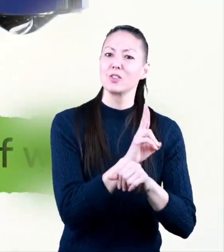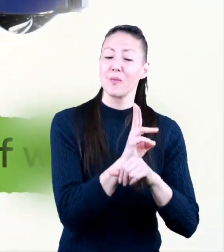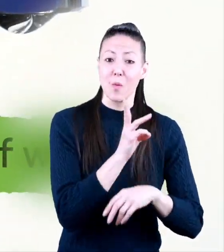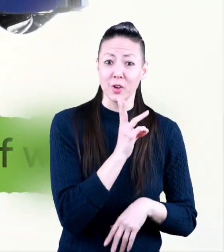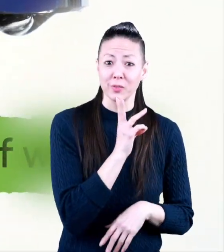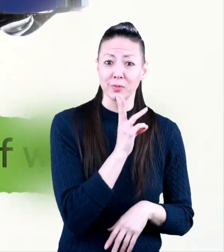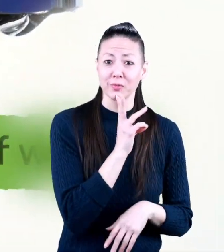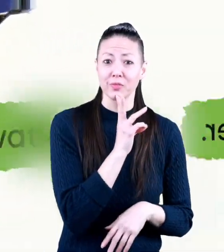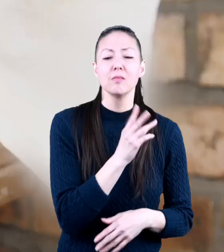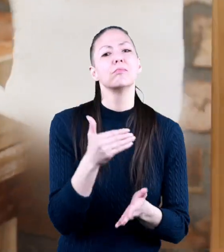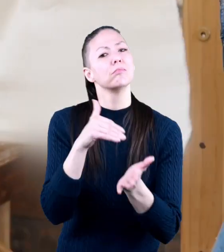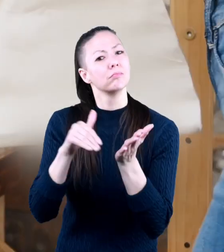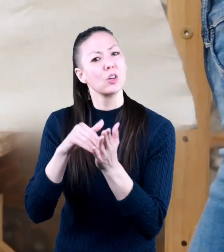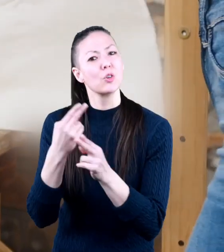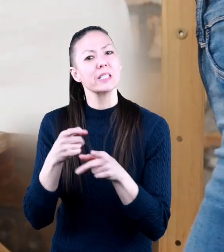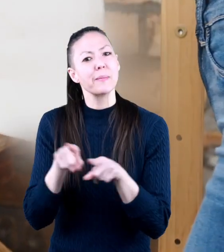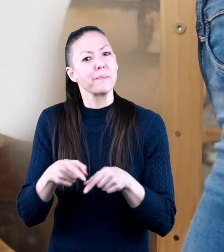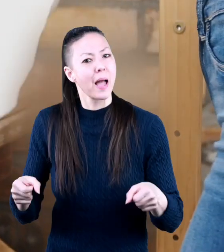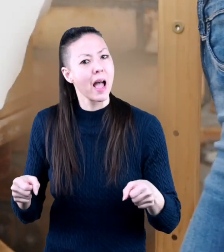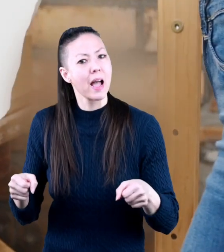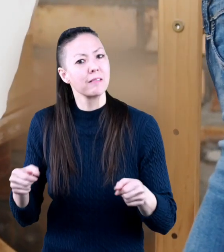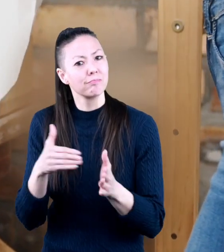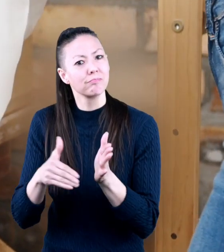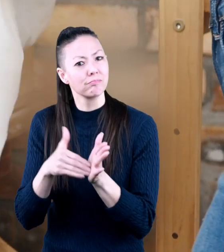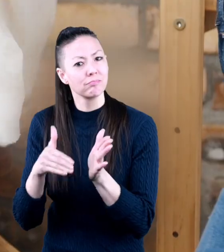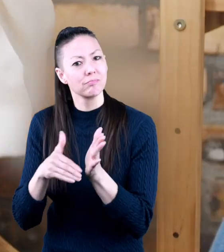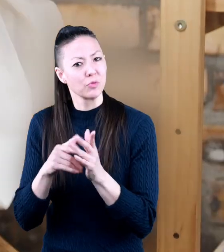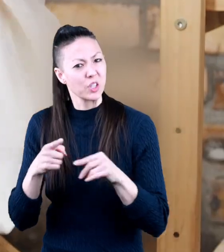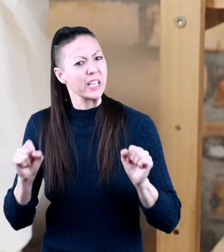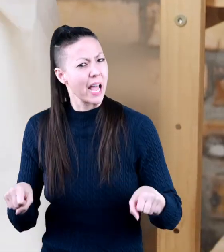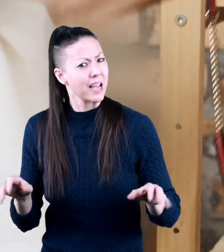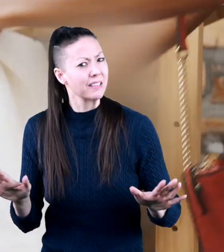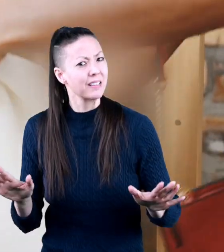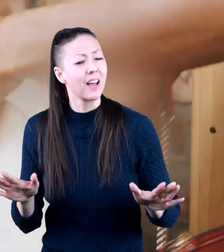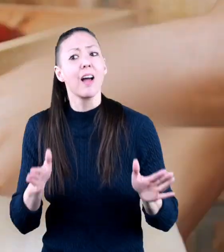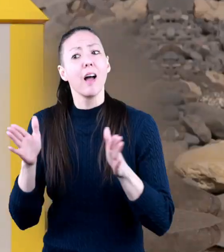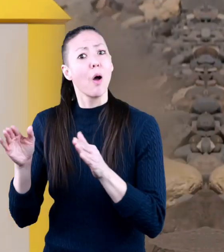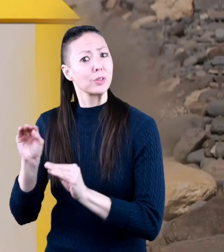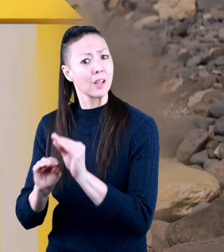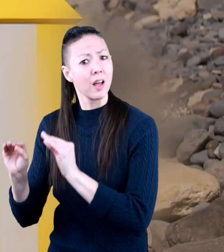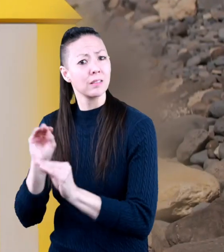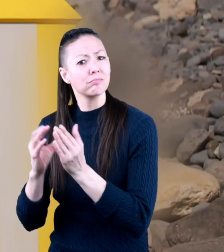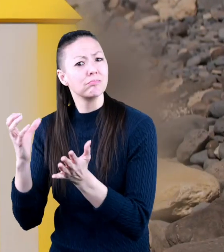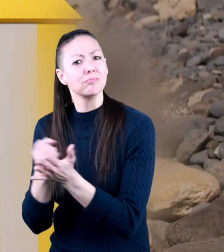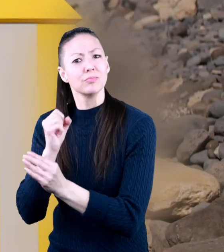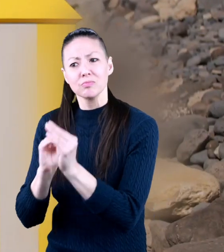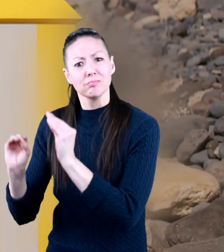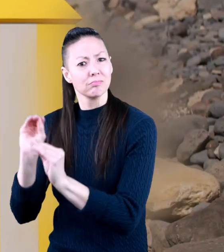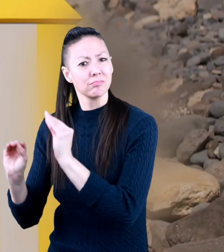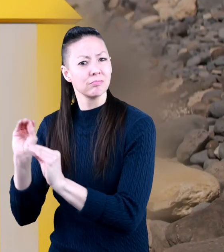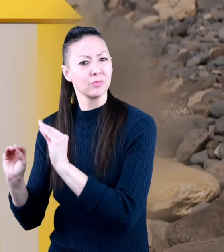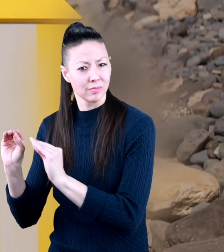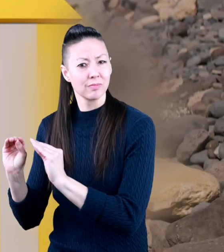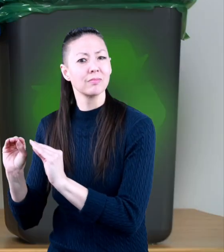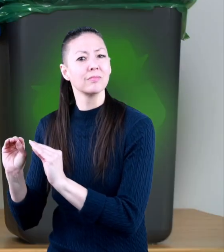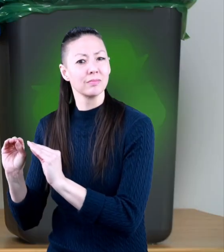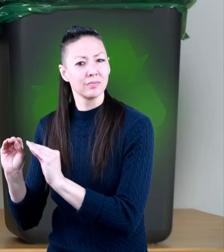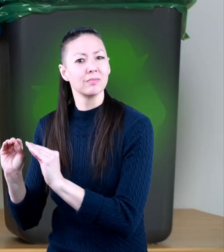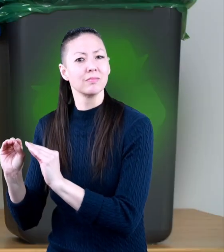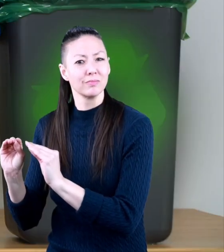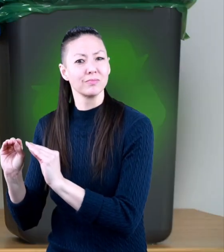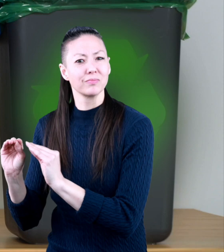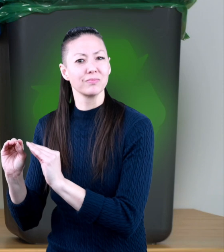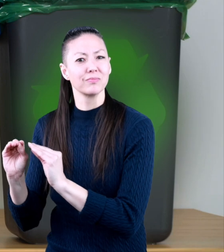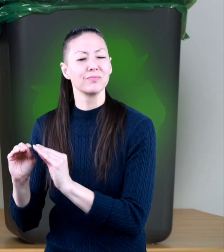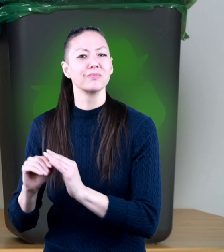usage of water reuse bags and other items when you can and recycle any items that